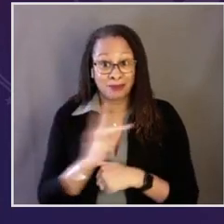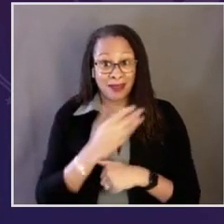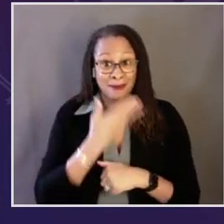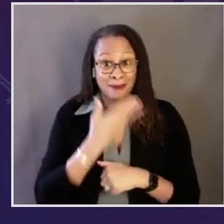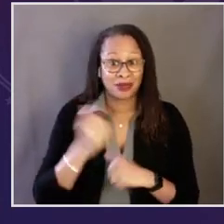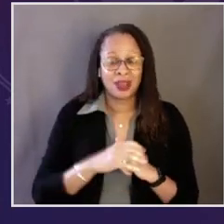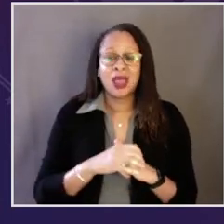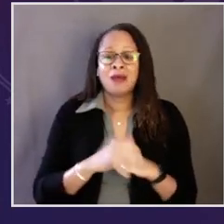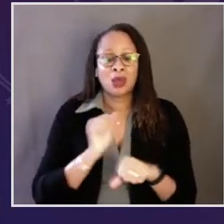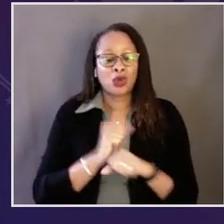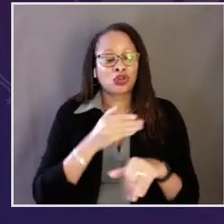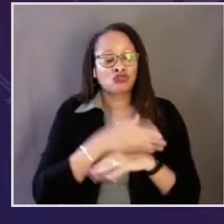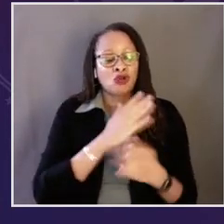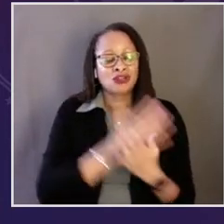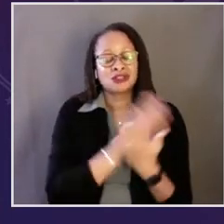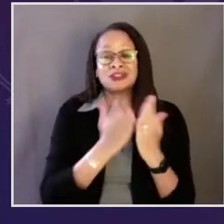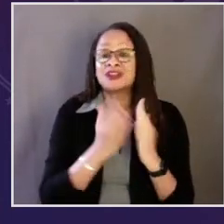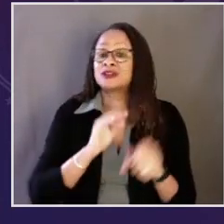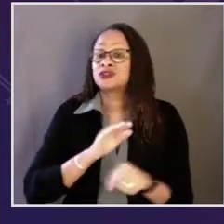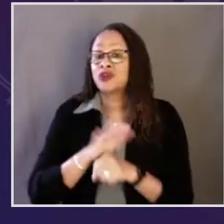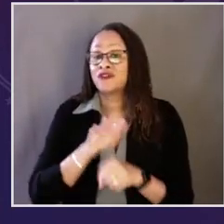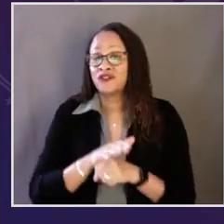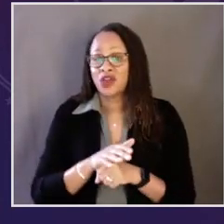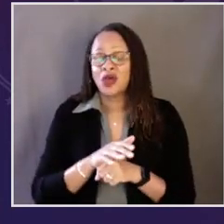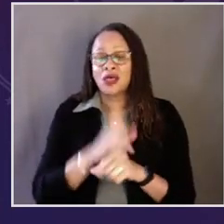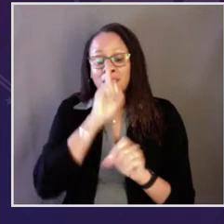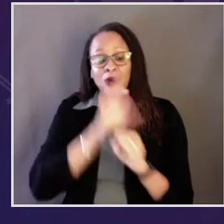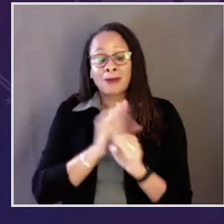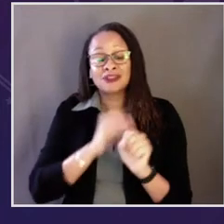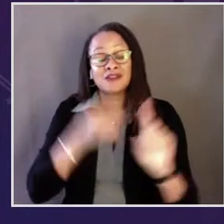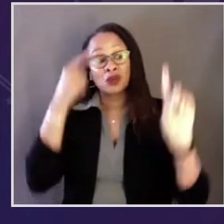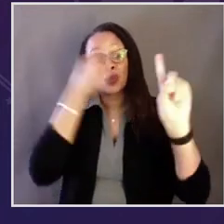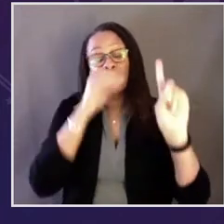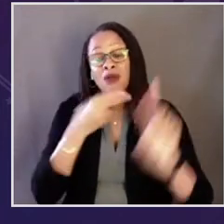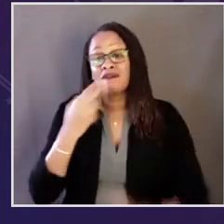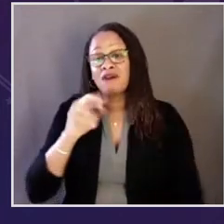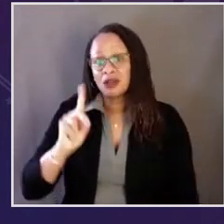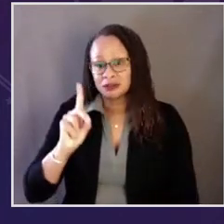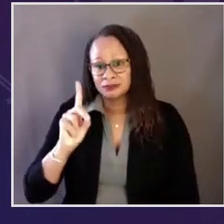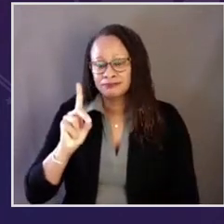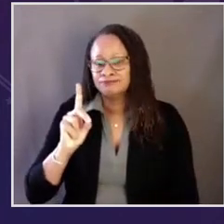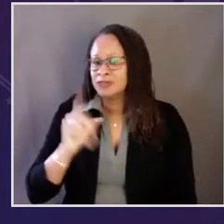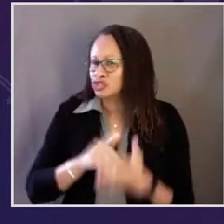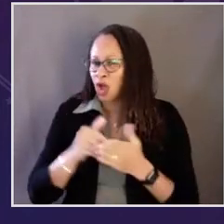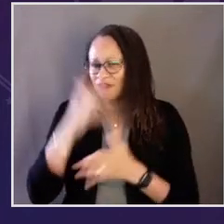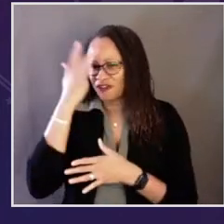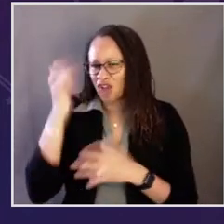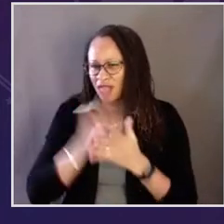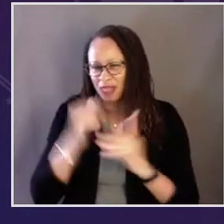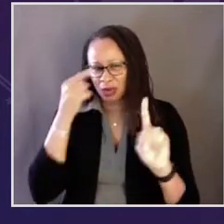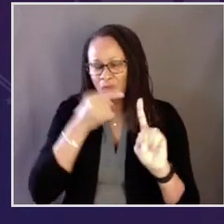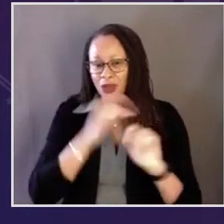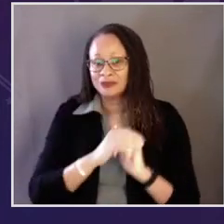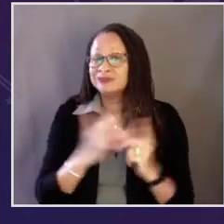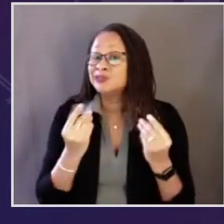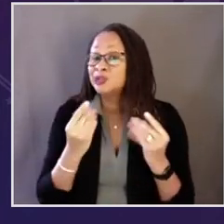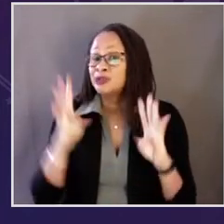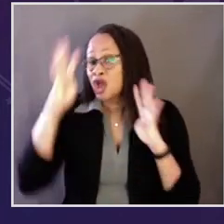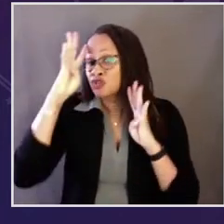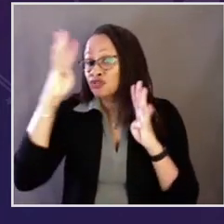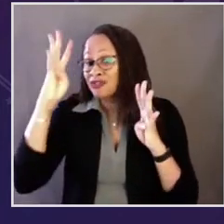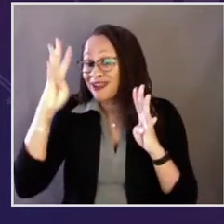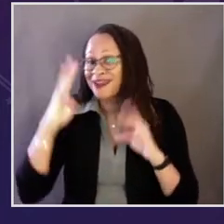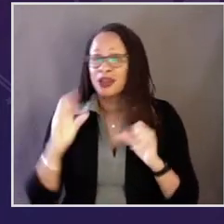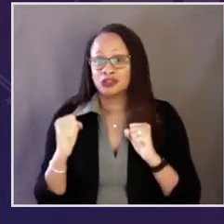And she's also going to help us build back better by working across the ideological spectrum to fulfill the promise of HUD's mission. And here's what its